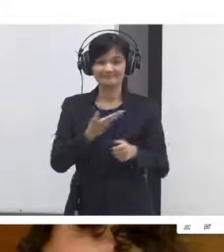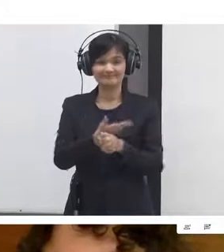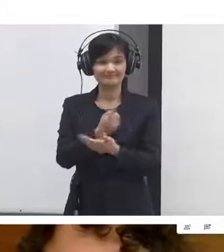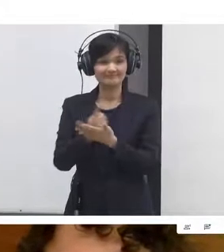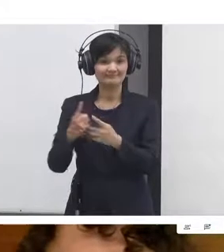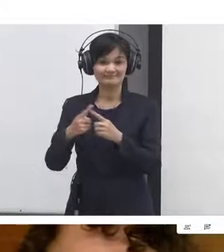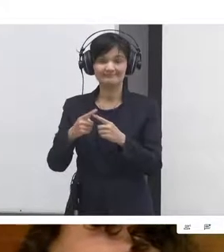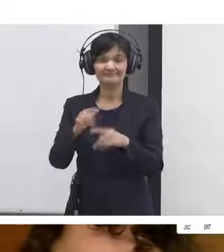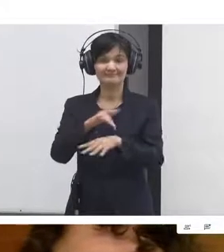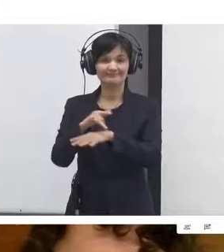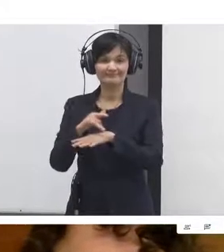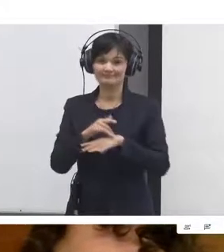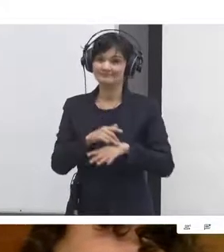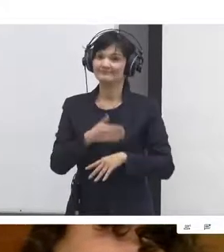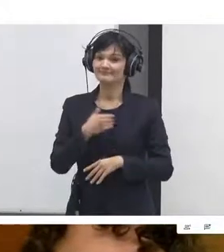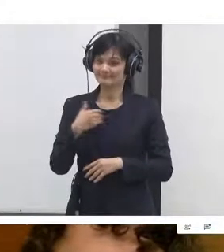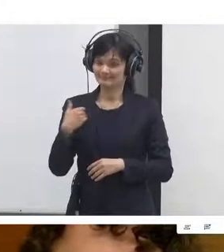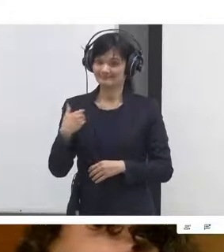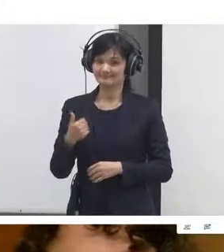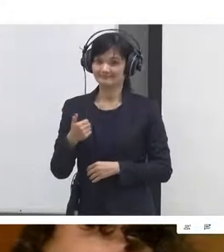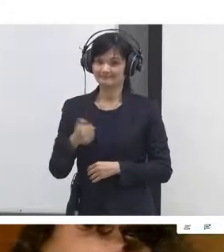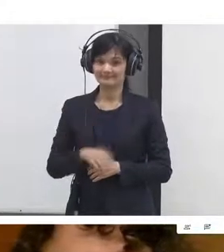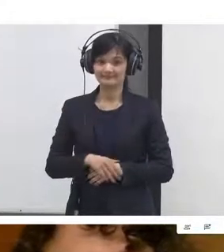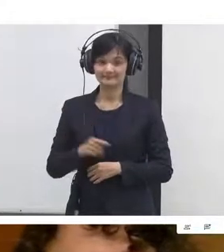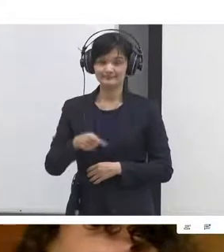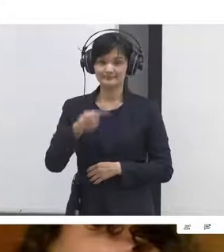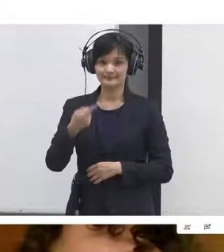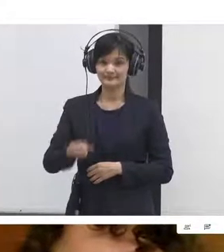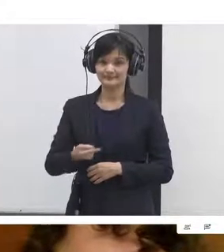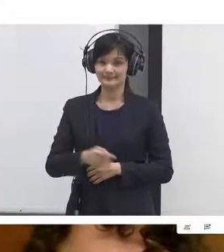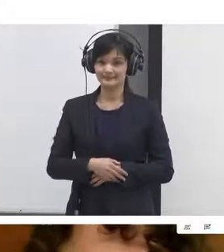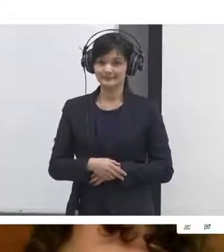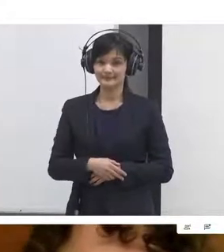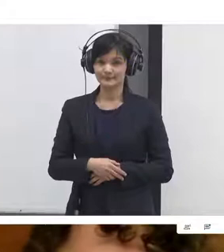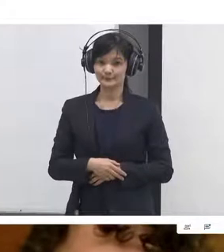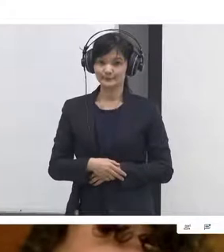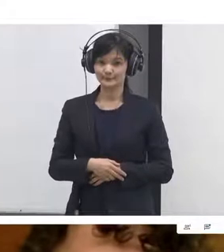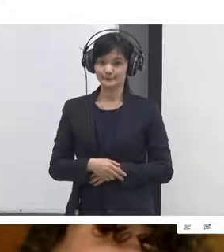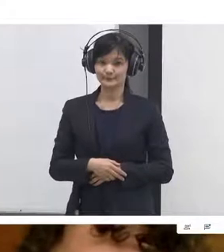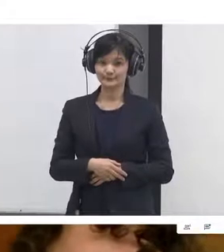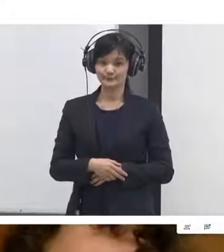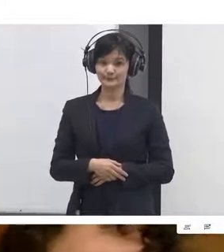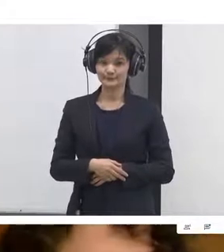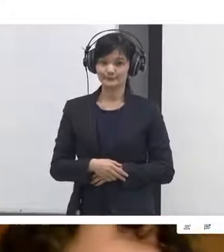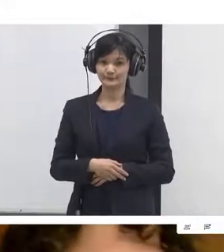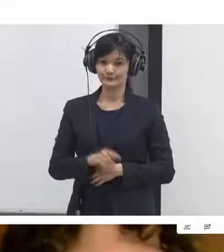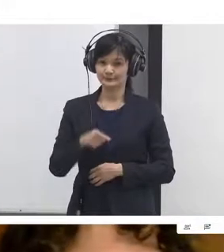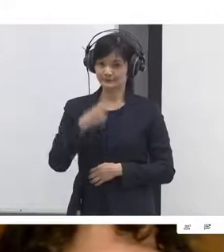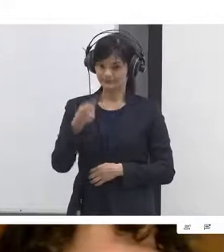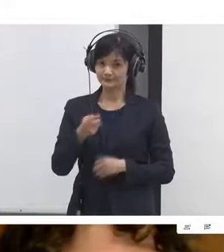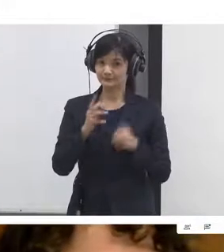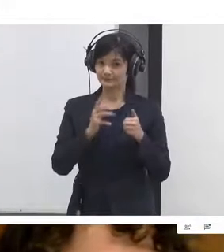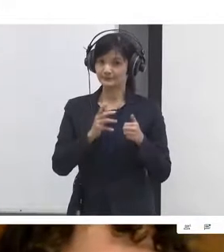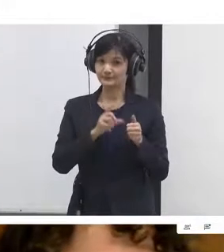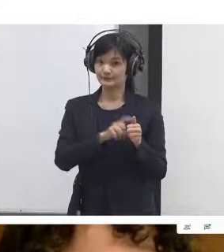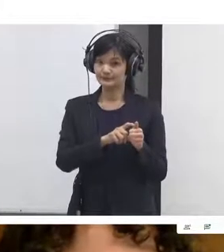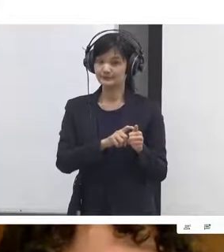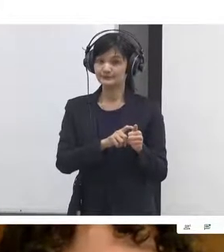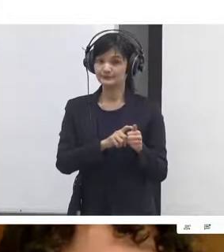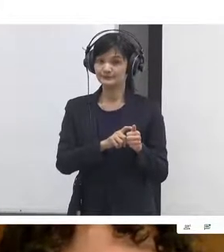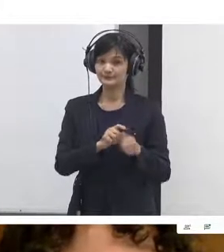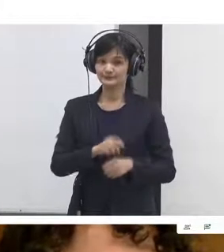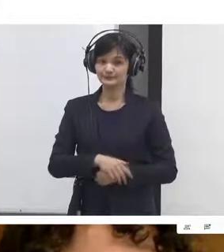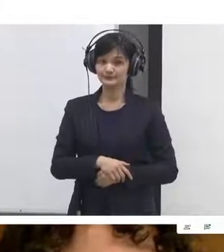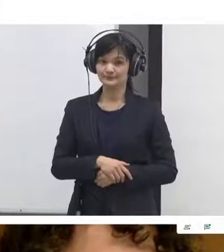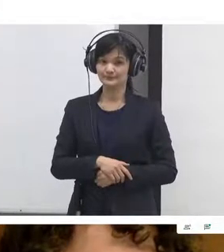then the next question who are the facilitators in your stories what brought them motivated